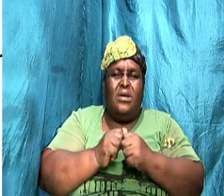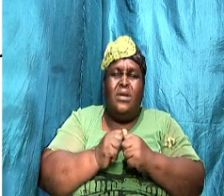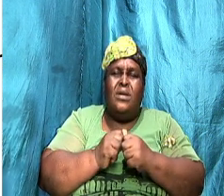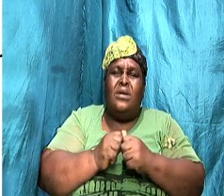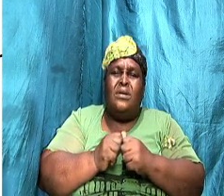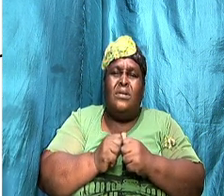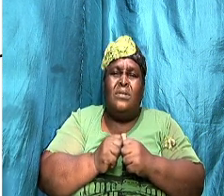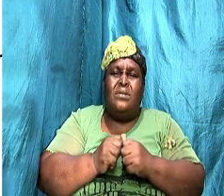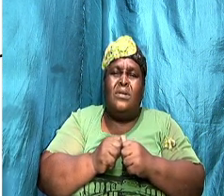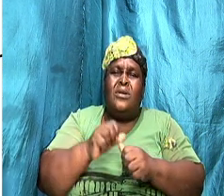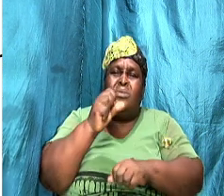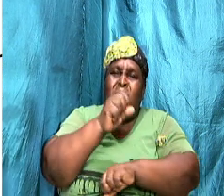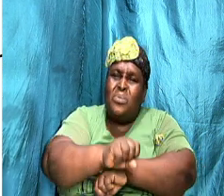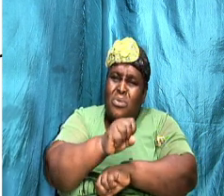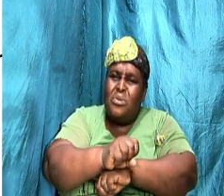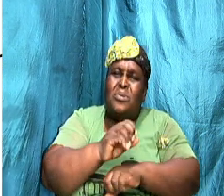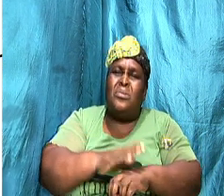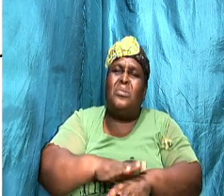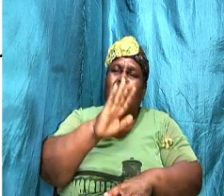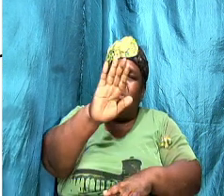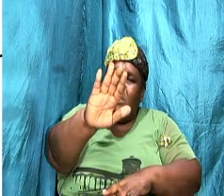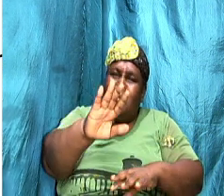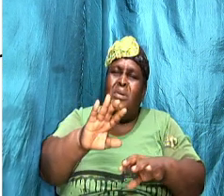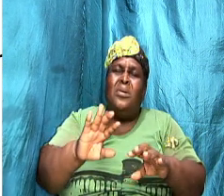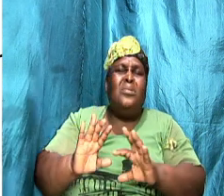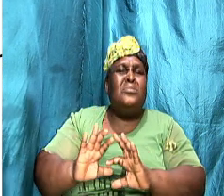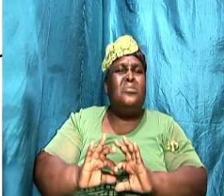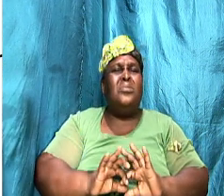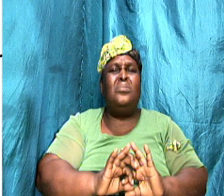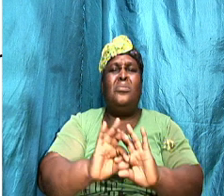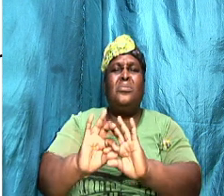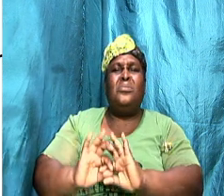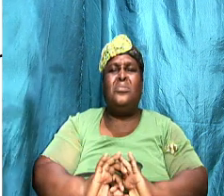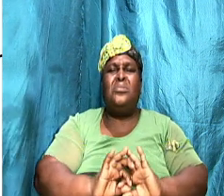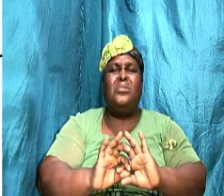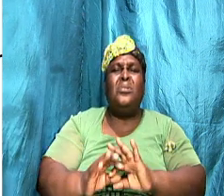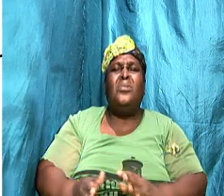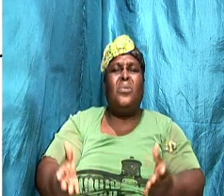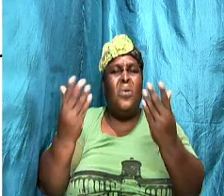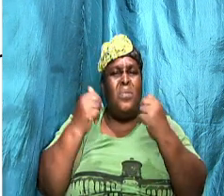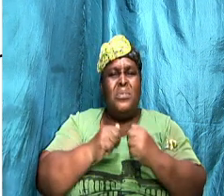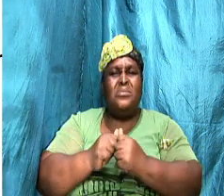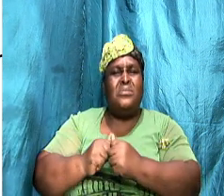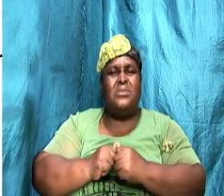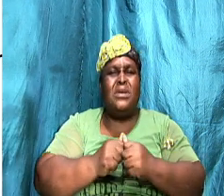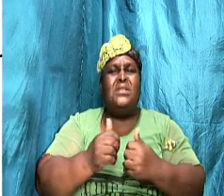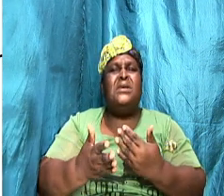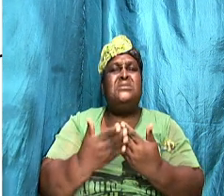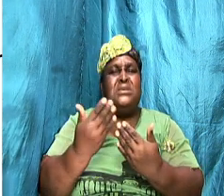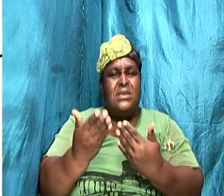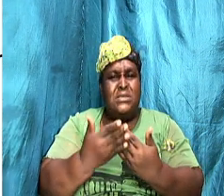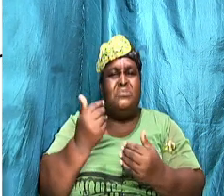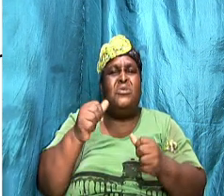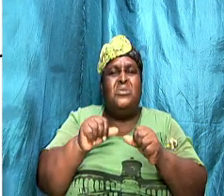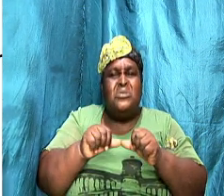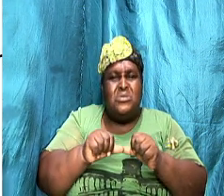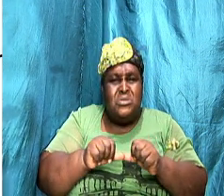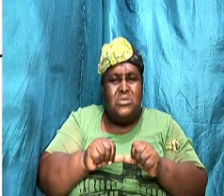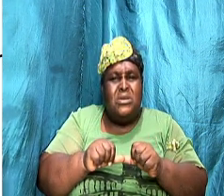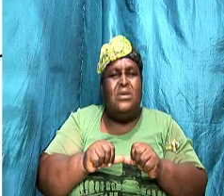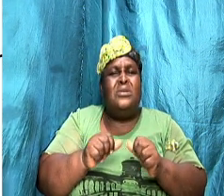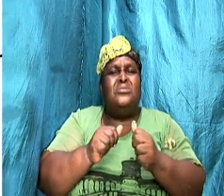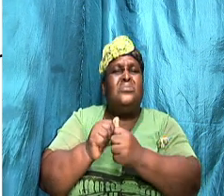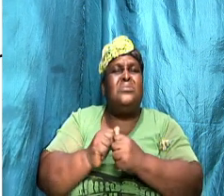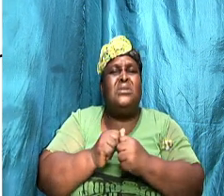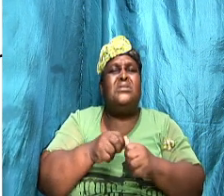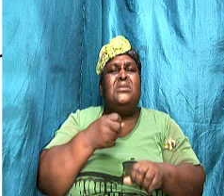together is easy but staying together is harder so if we think that we are going to get